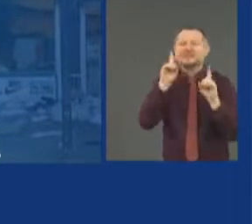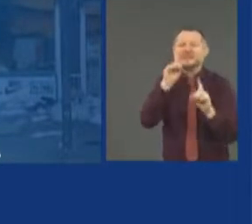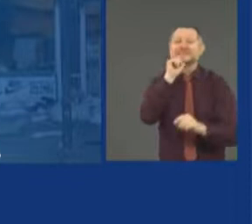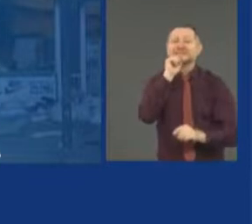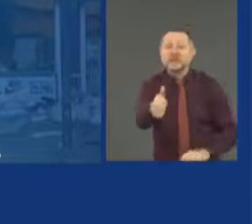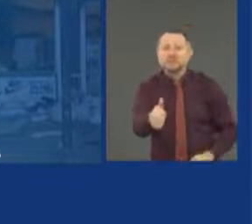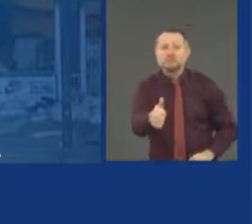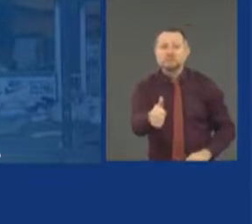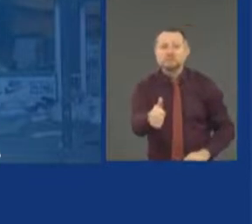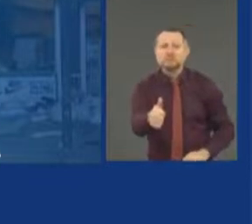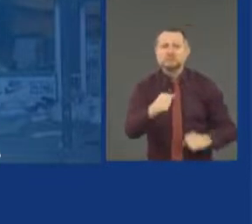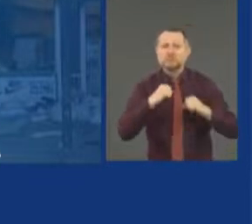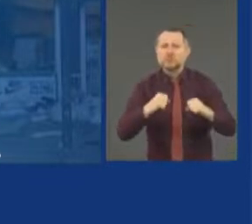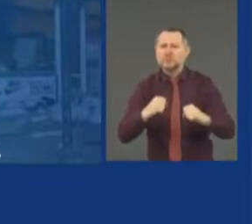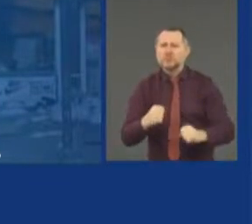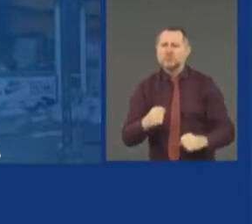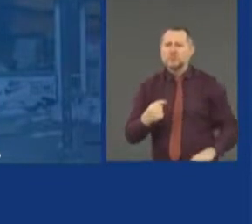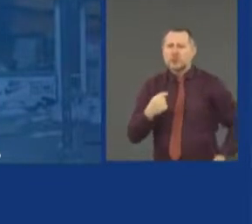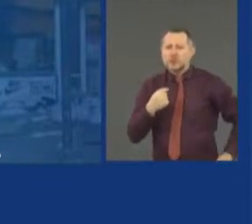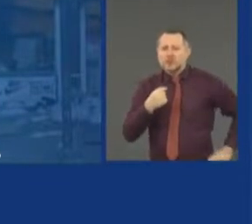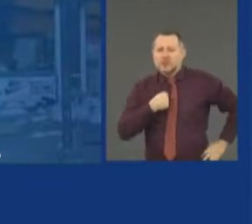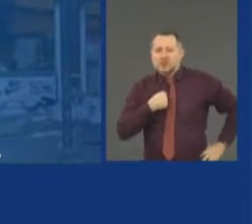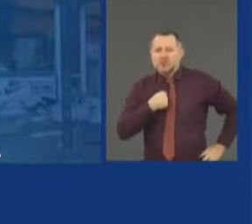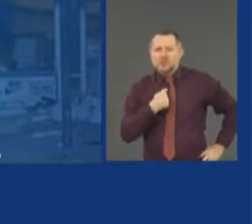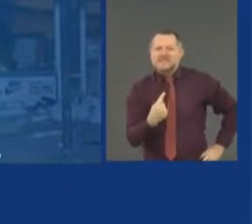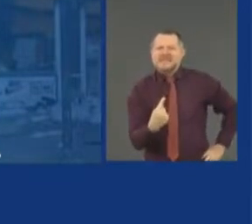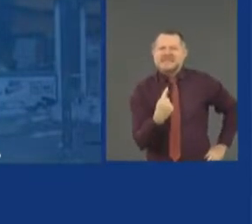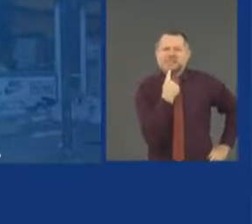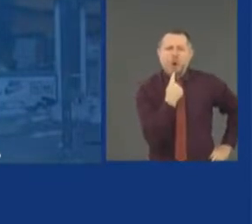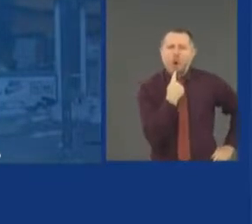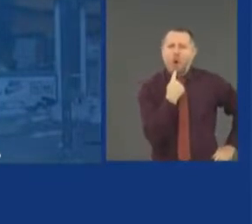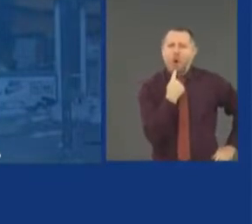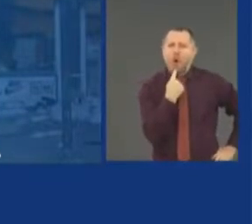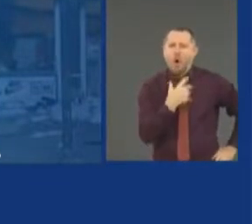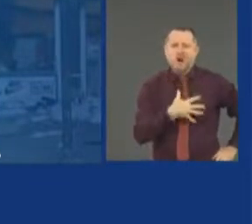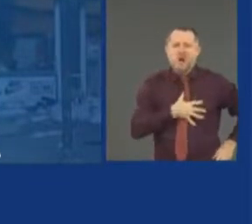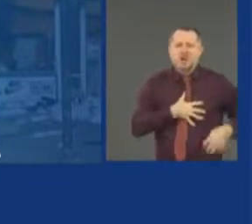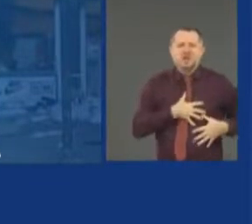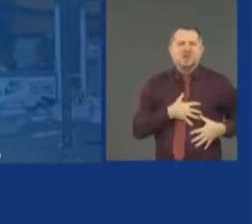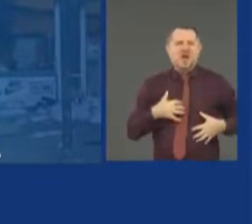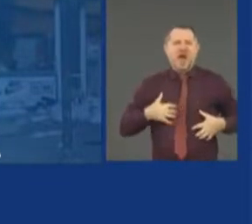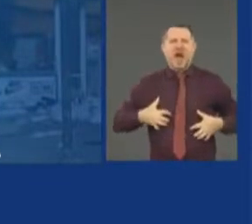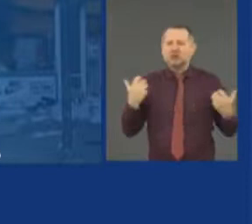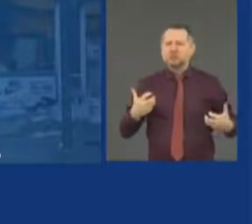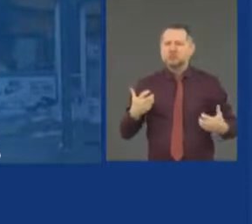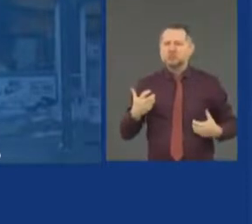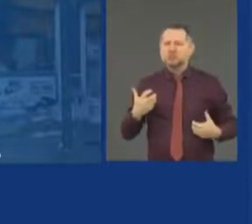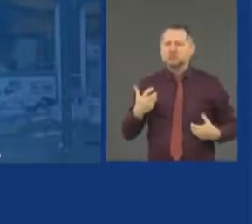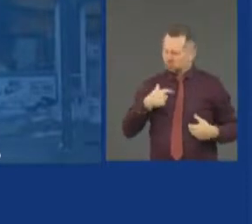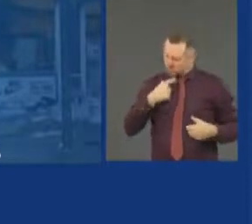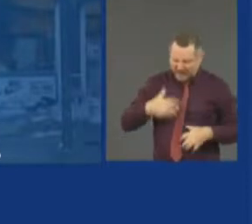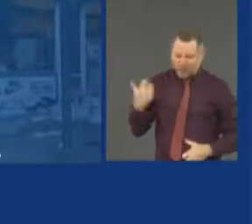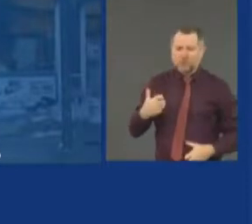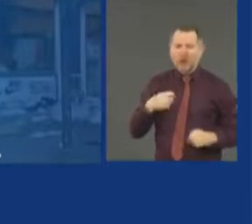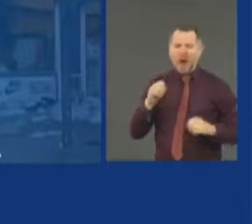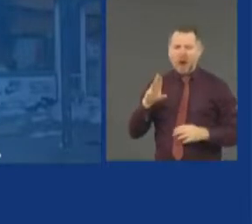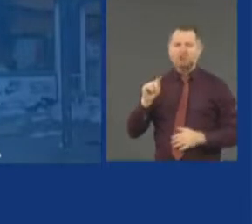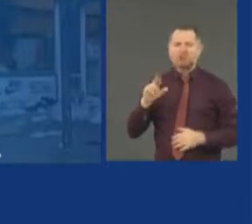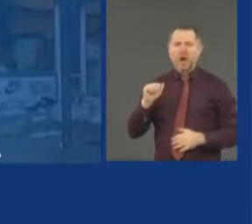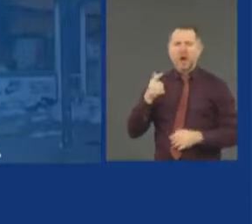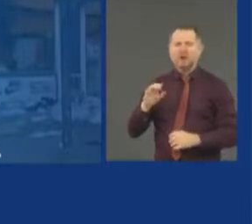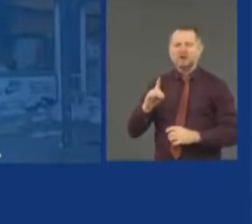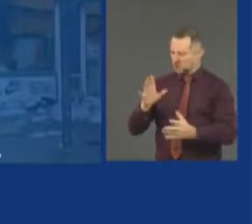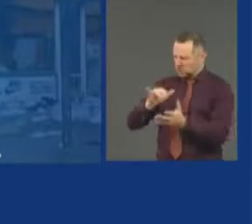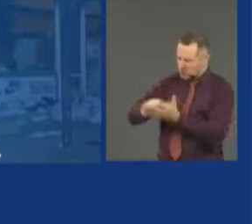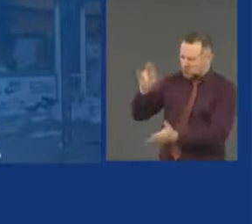And I am disappointed and outraged at what happened in New York City last night. Those looters,